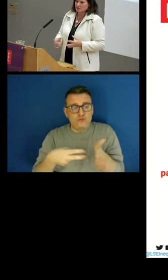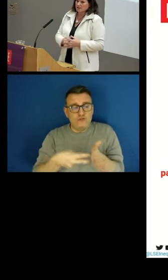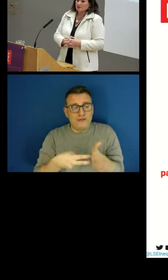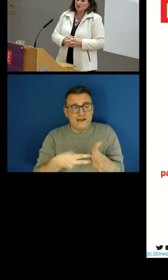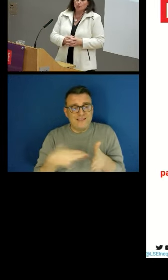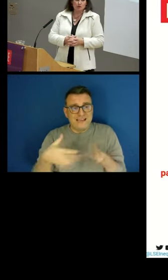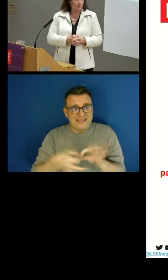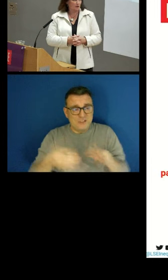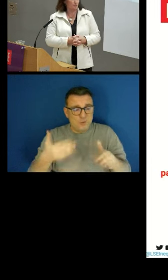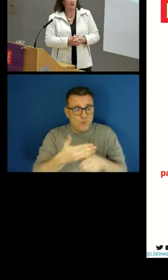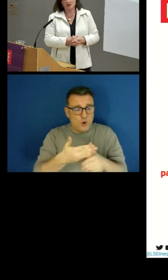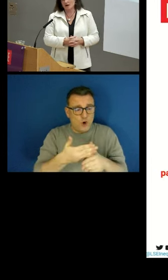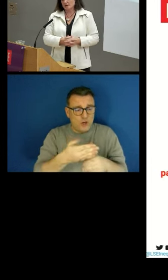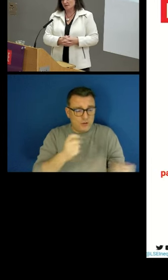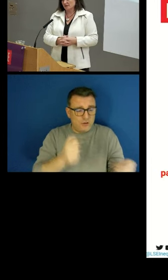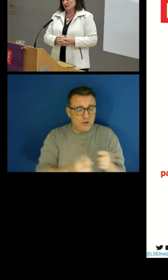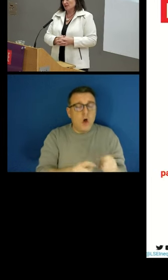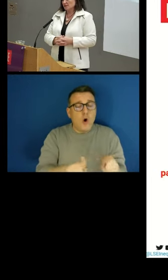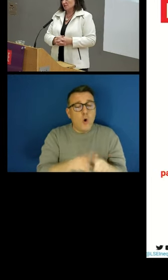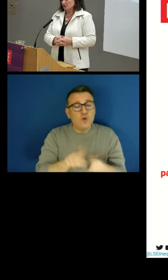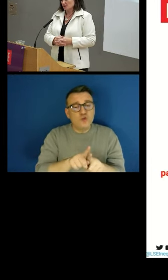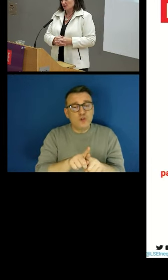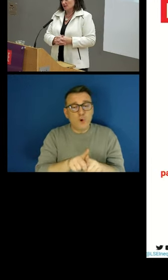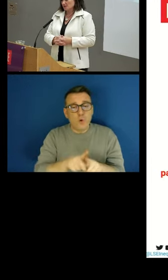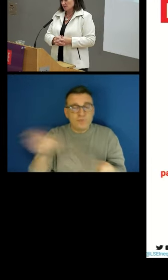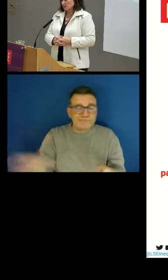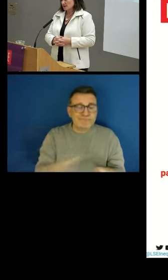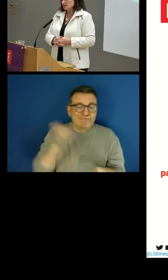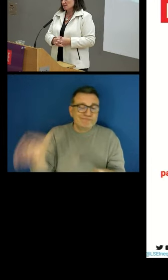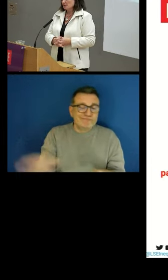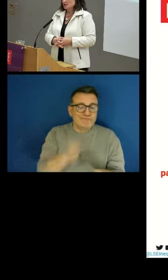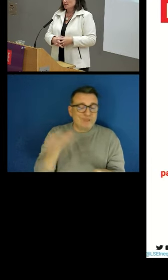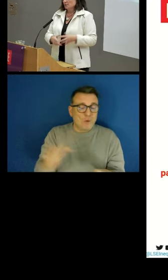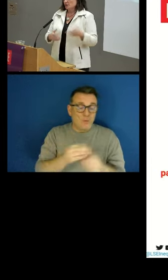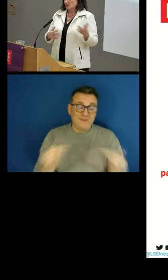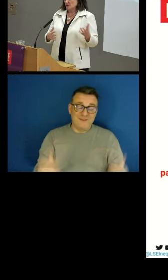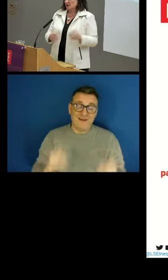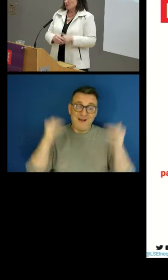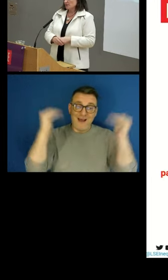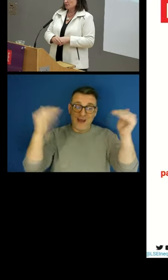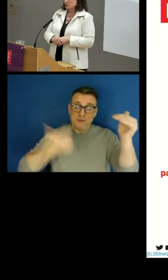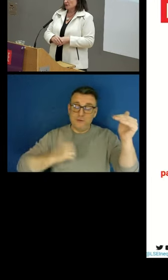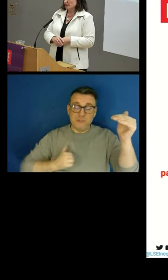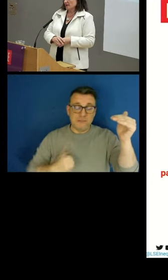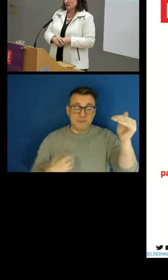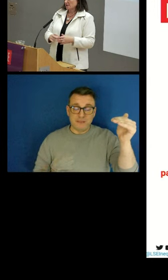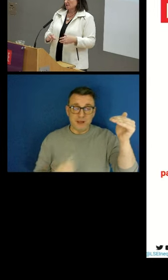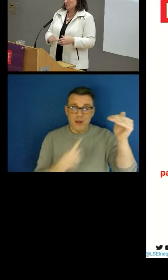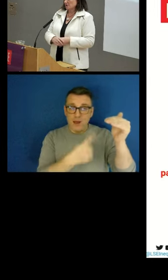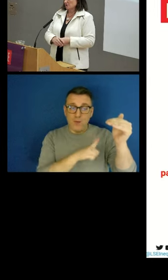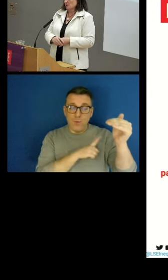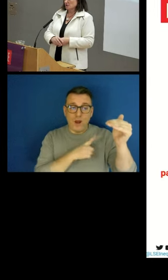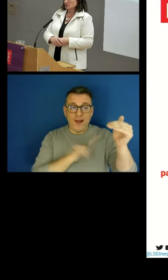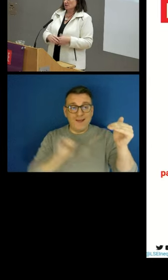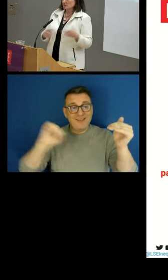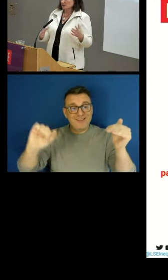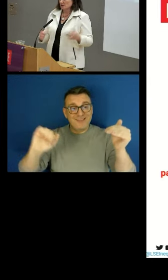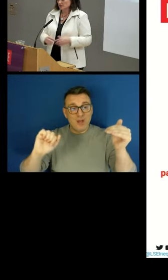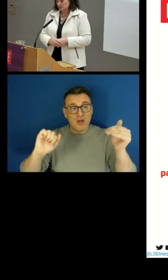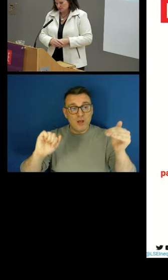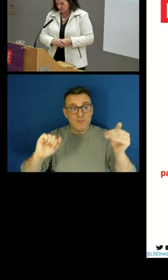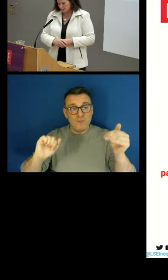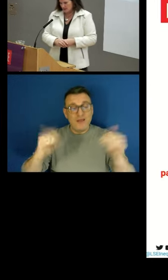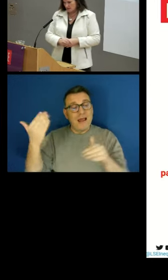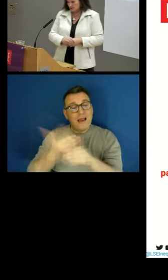rotation, was much, much higher than they had initially anticipated because their labor force survey hadn't asked those questions